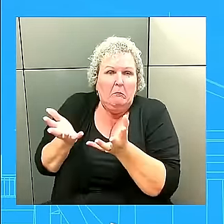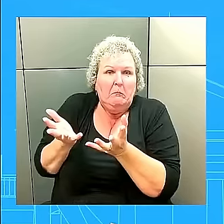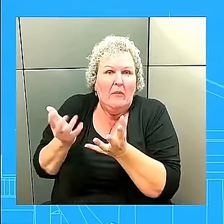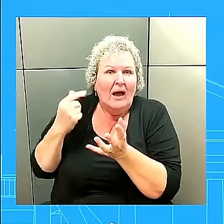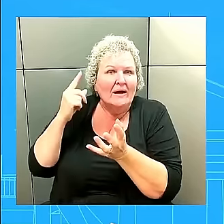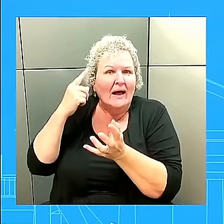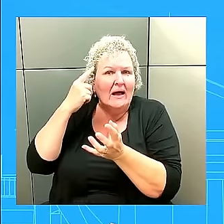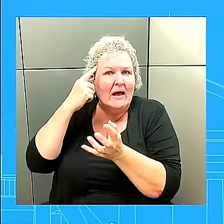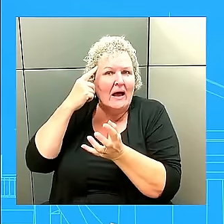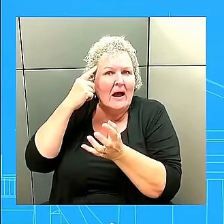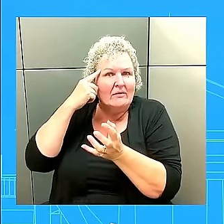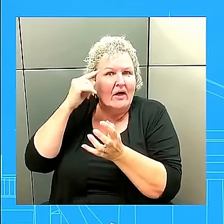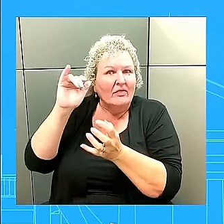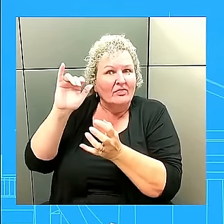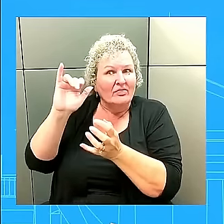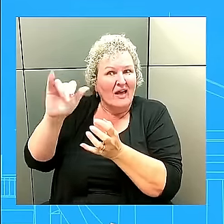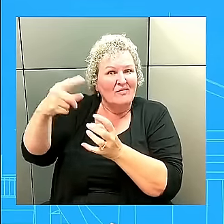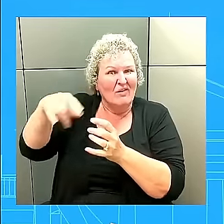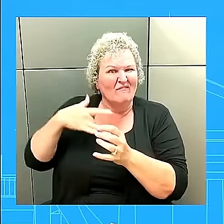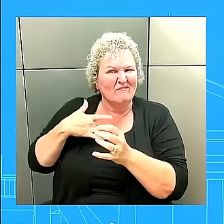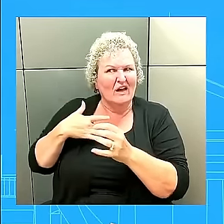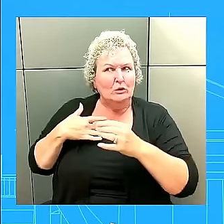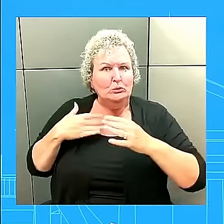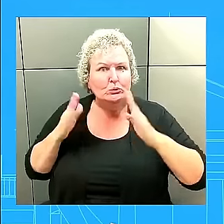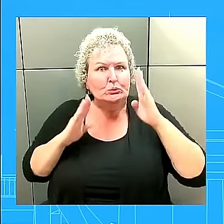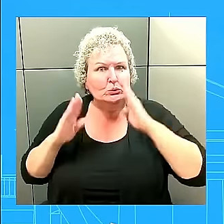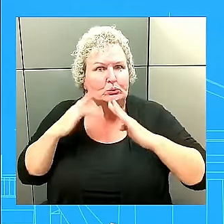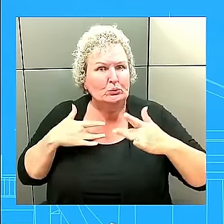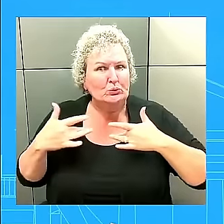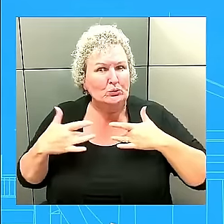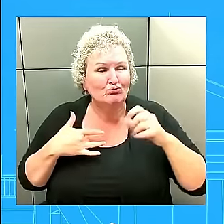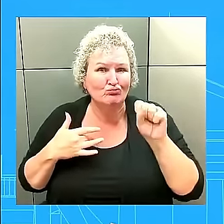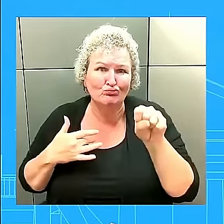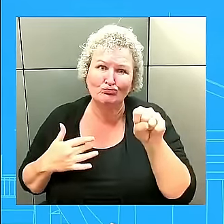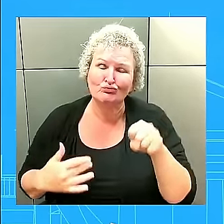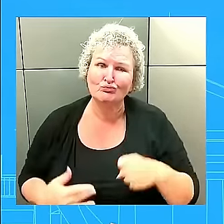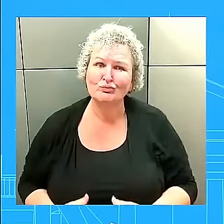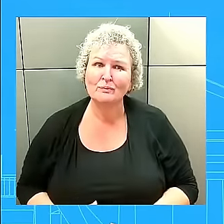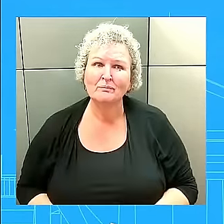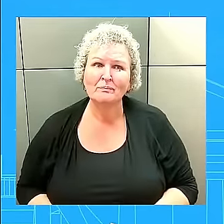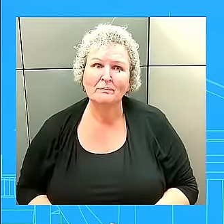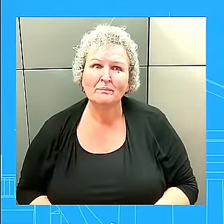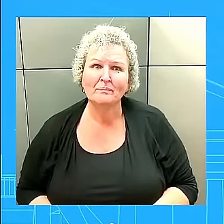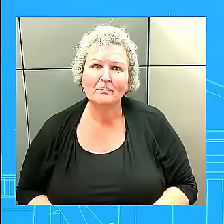concerned by this development. But you can expect that we'll be